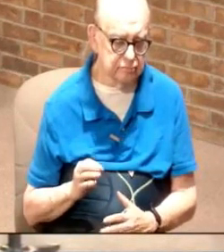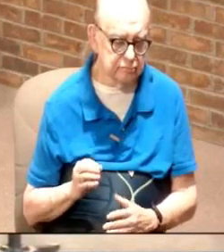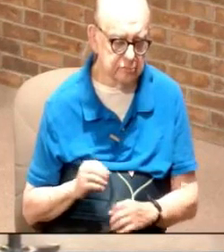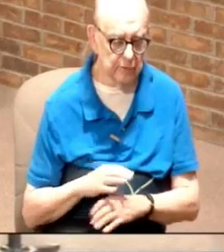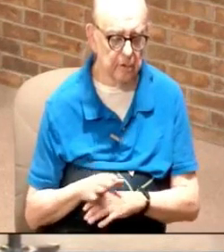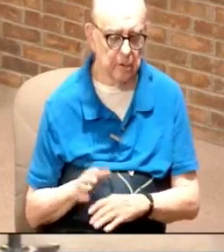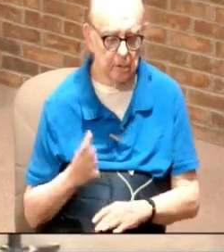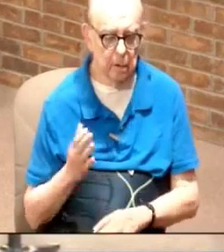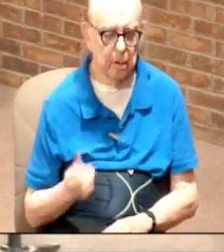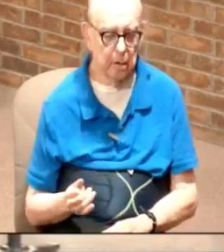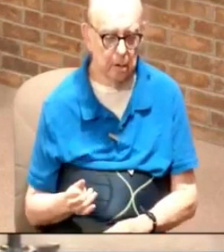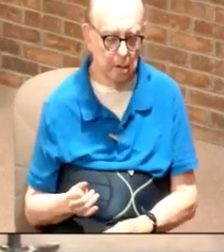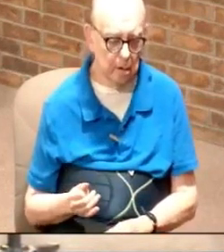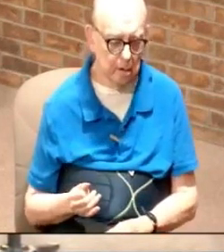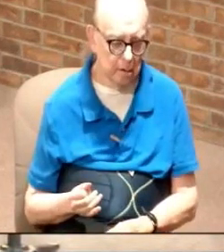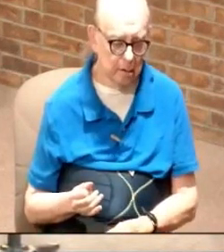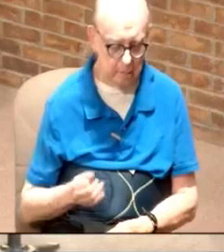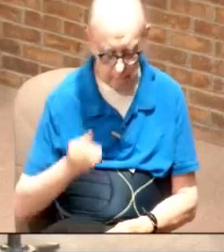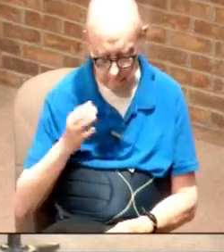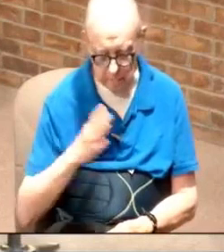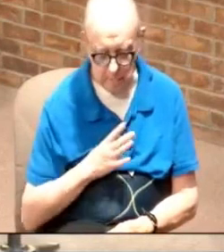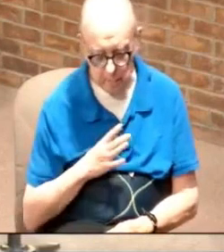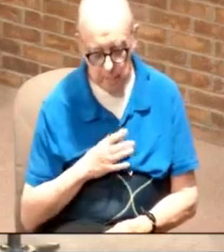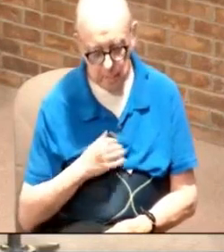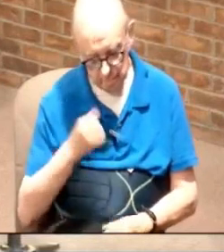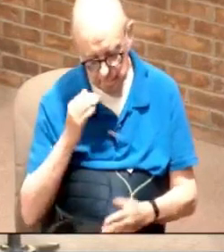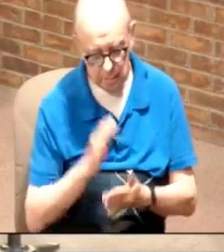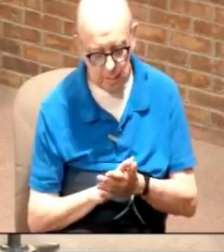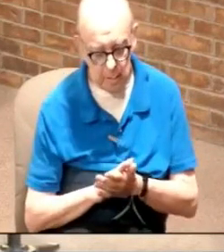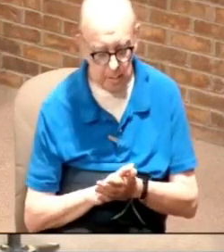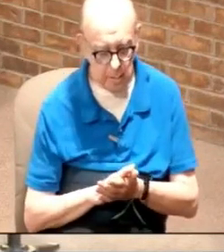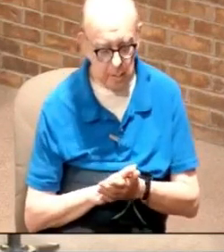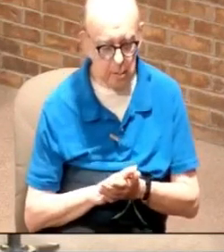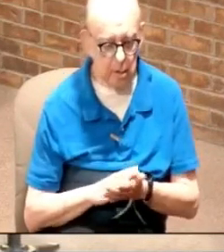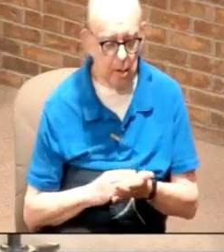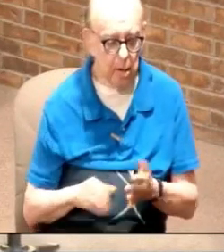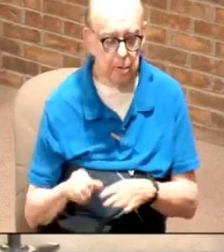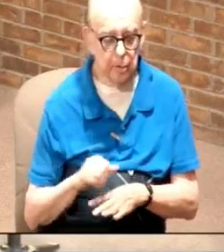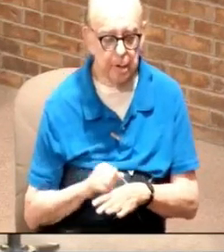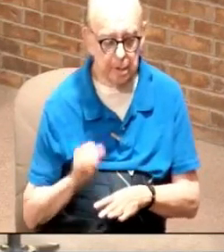because he believes that God anointed his business